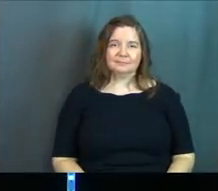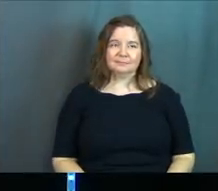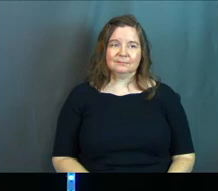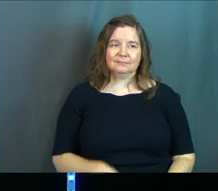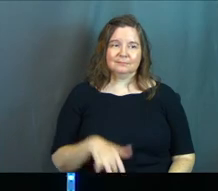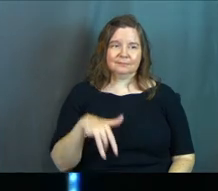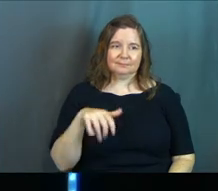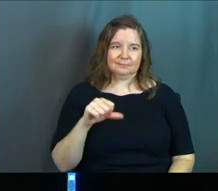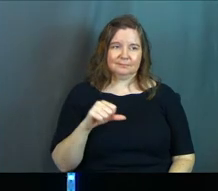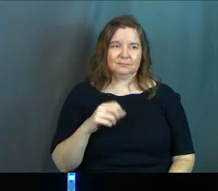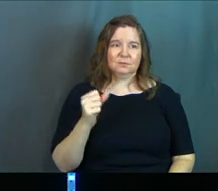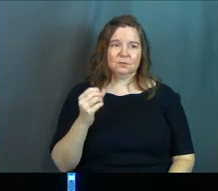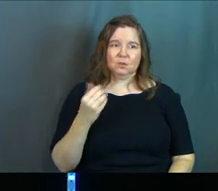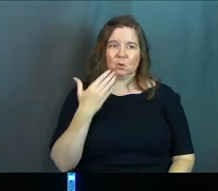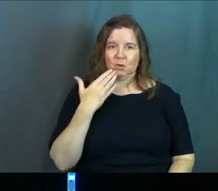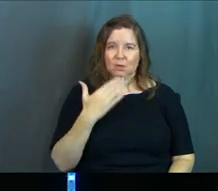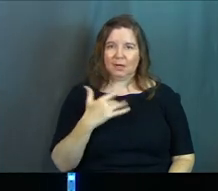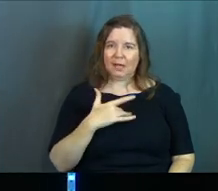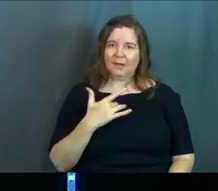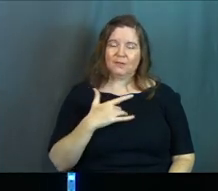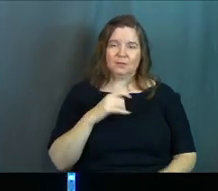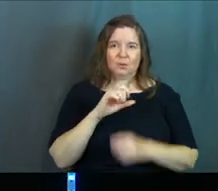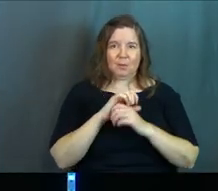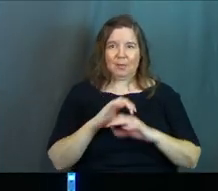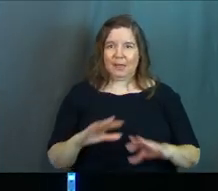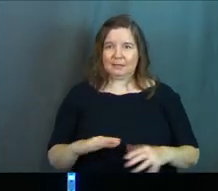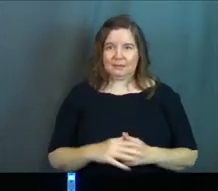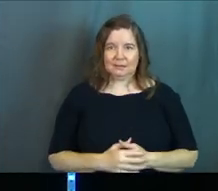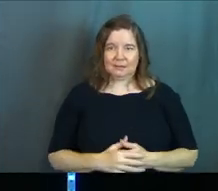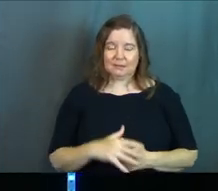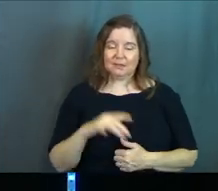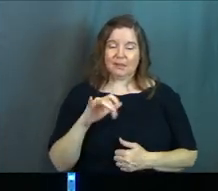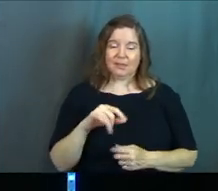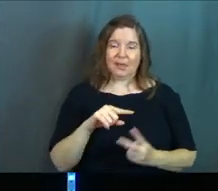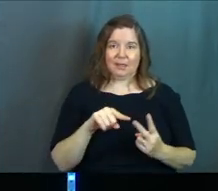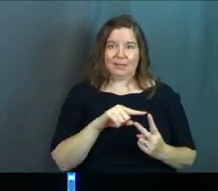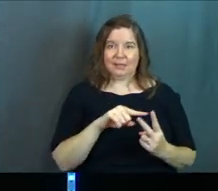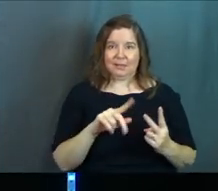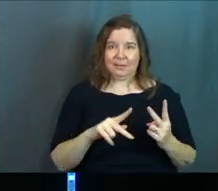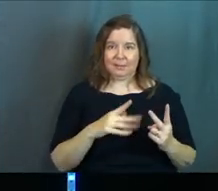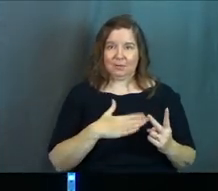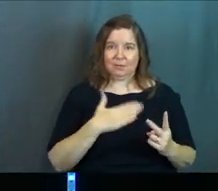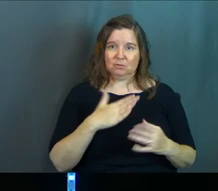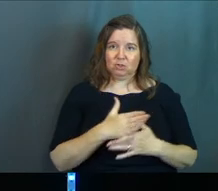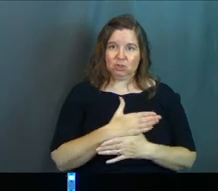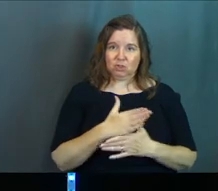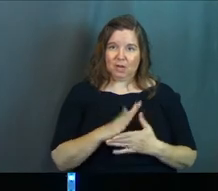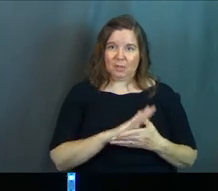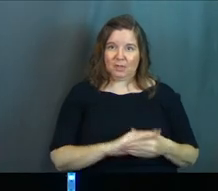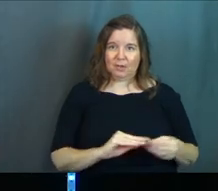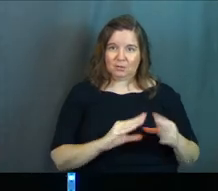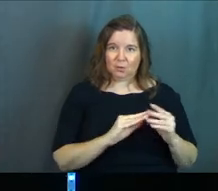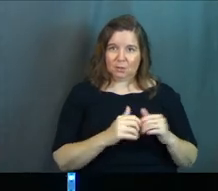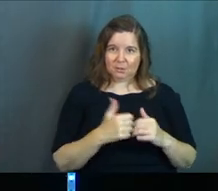Yeah, so good. I feel so blessed that these folks shared their stories with us.